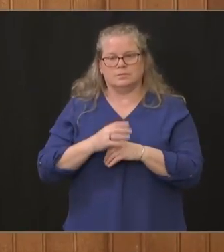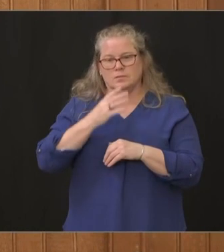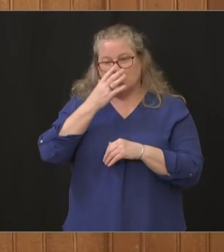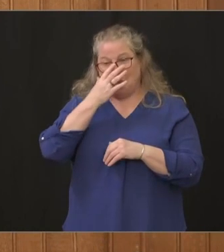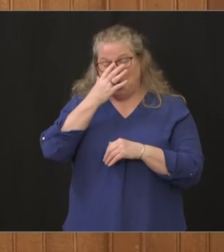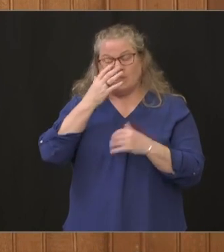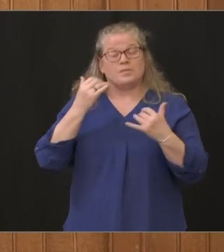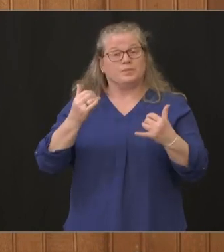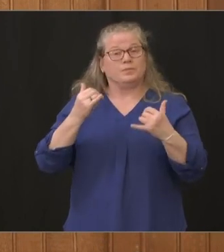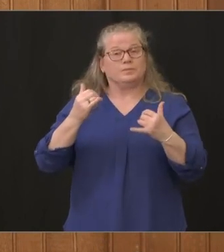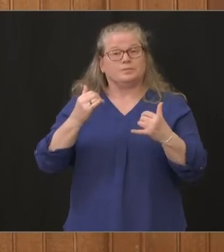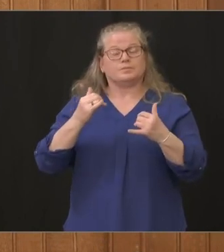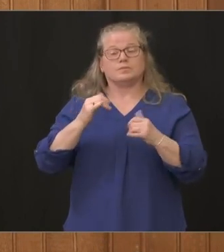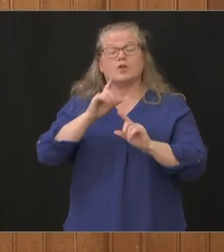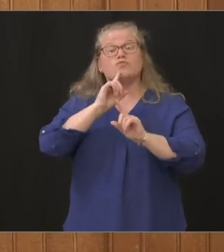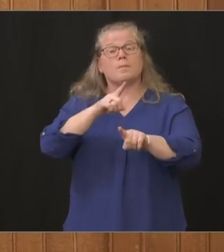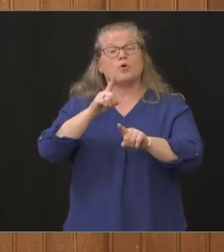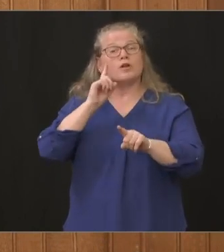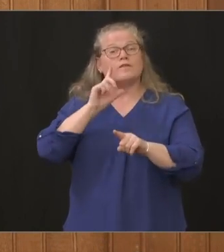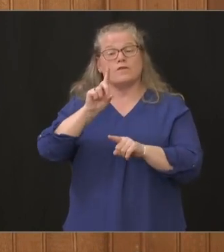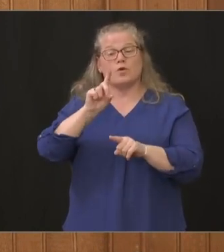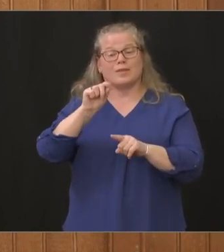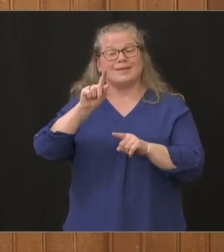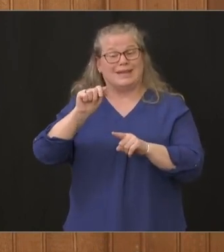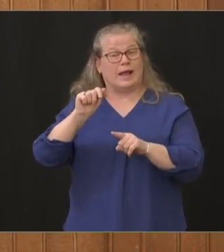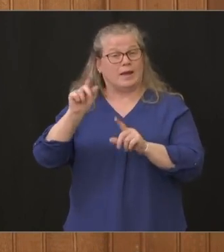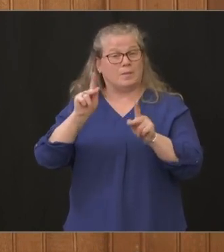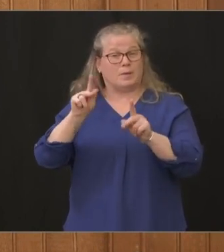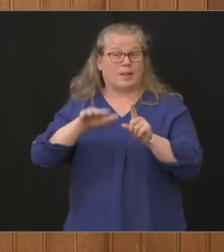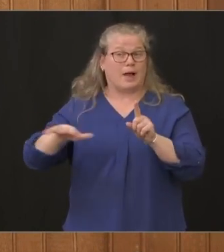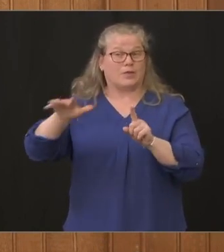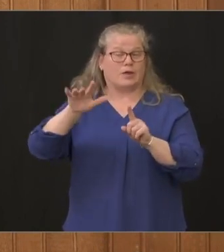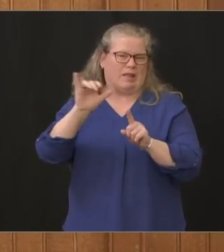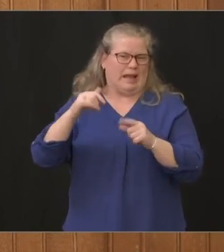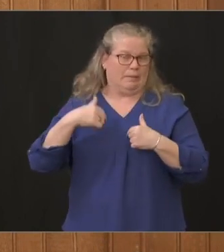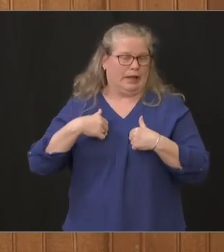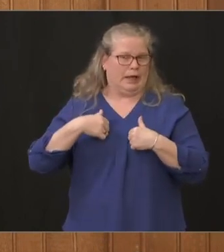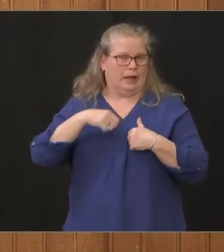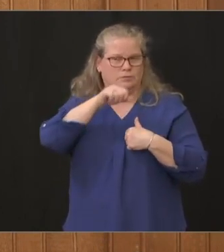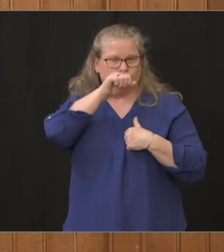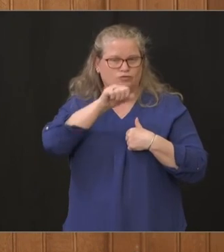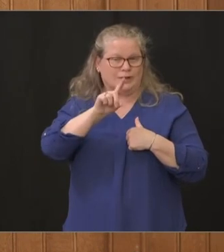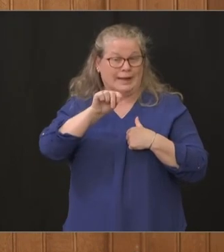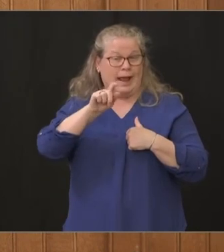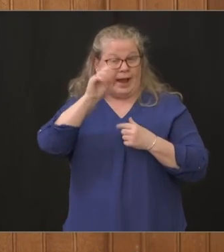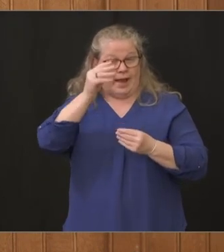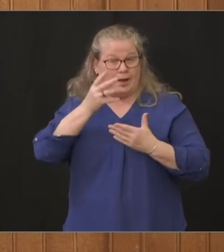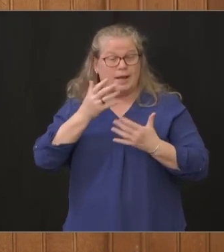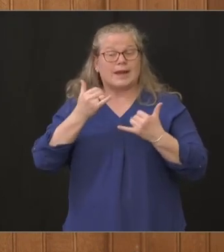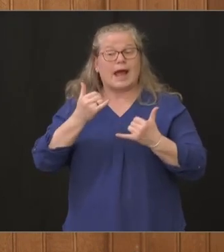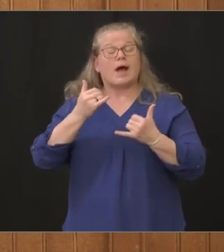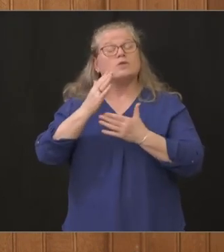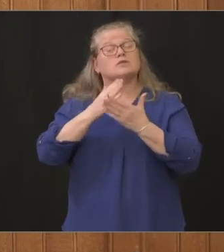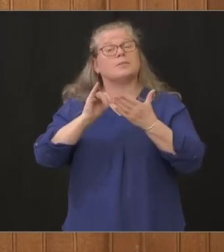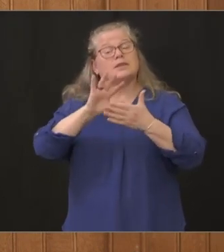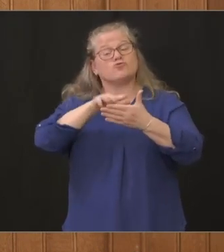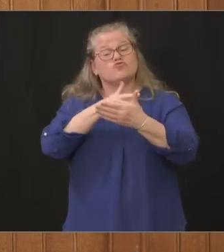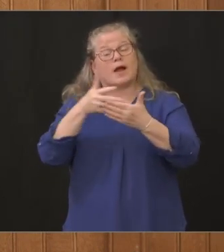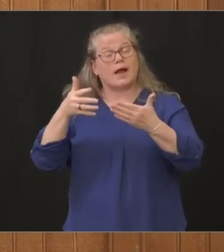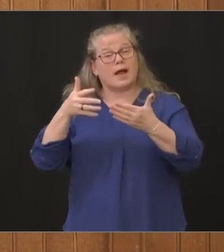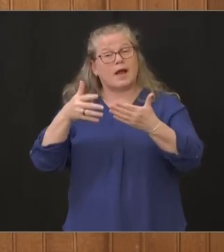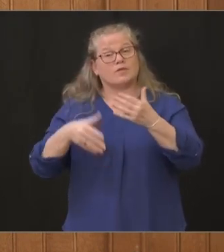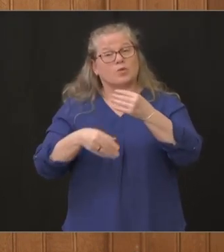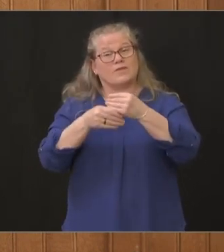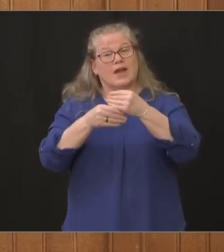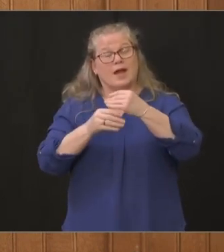reporting today for the the data geeks out there like like me where we've now added denominators to some of these graphs where you can see the